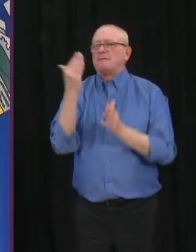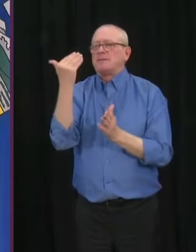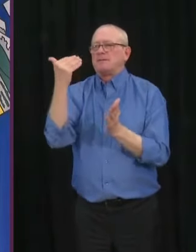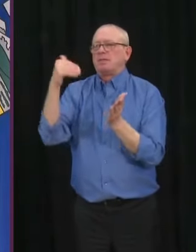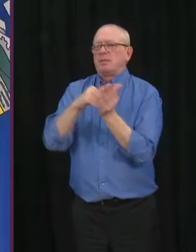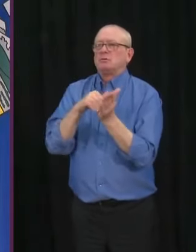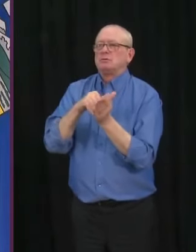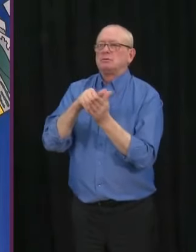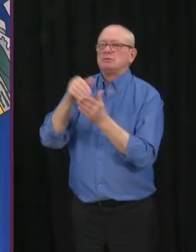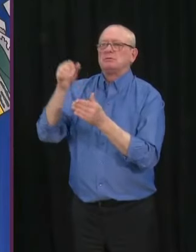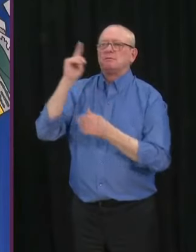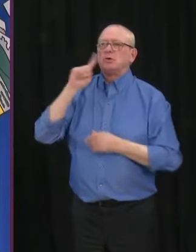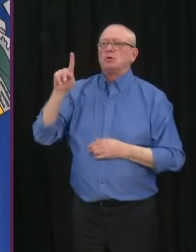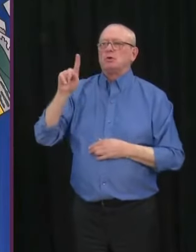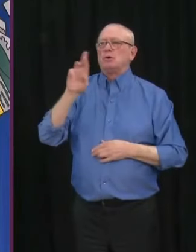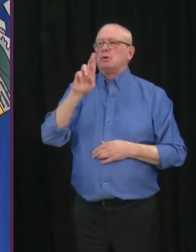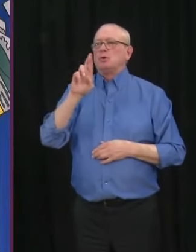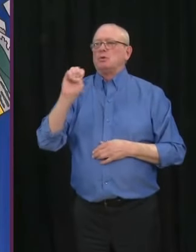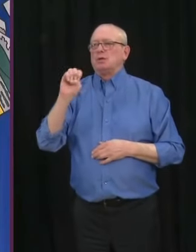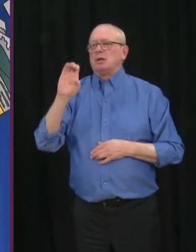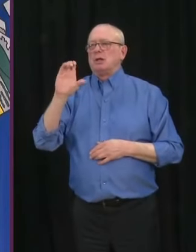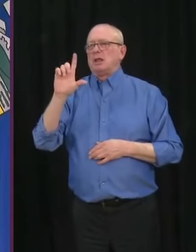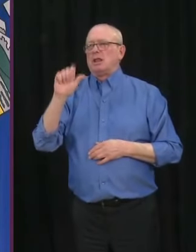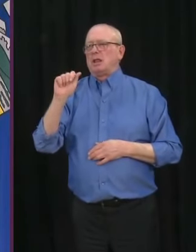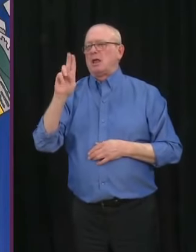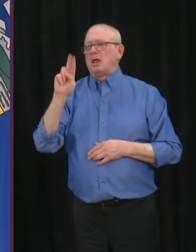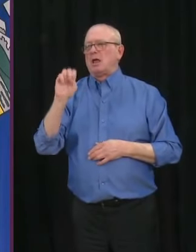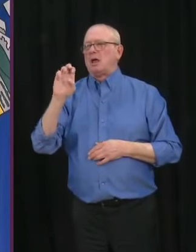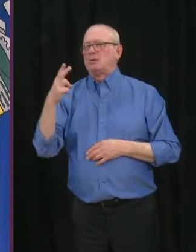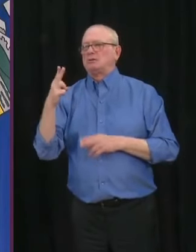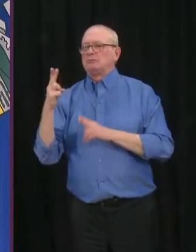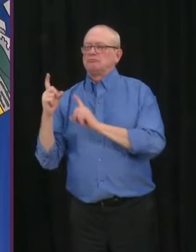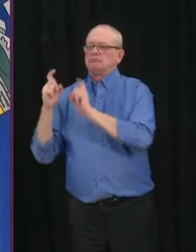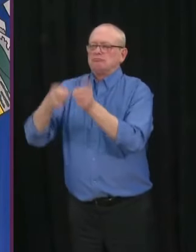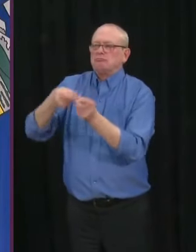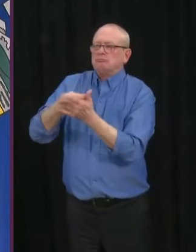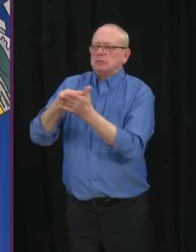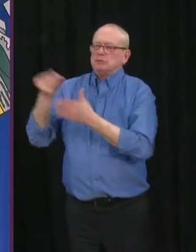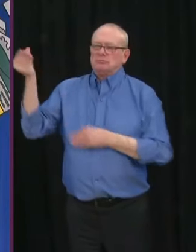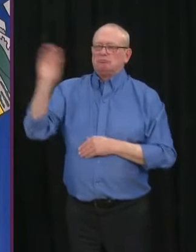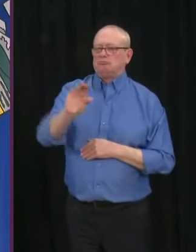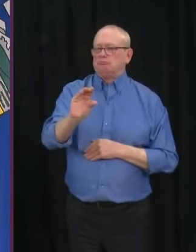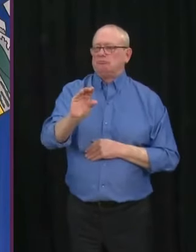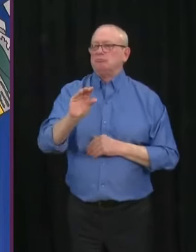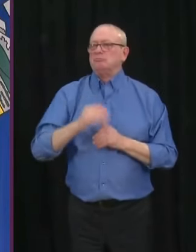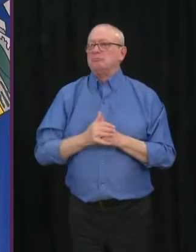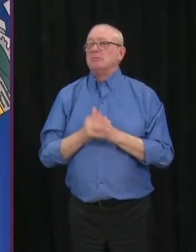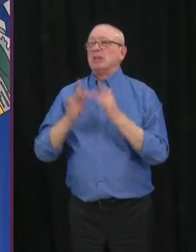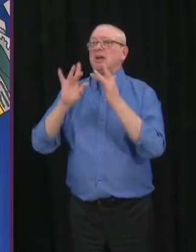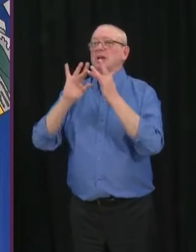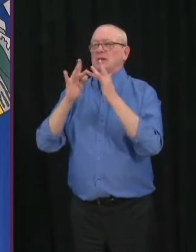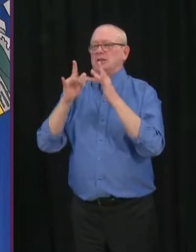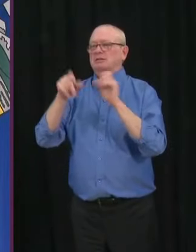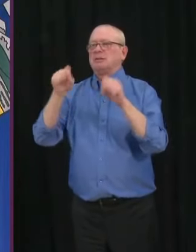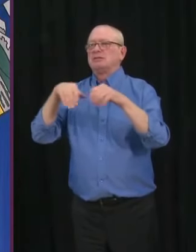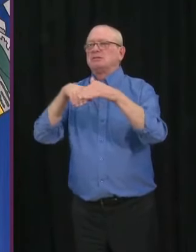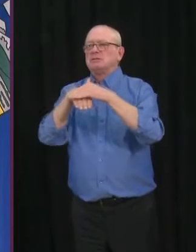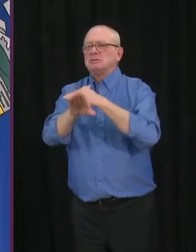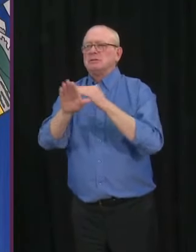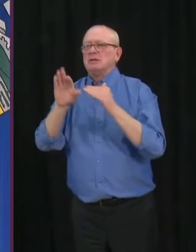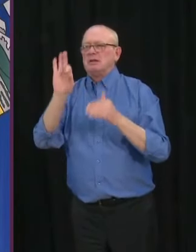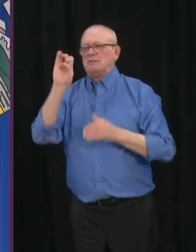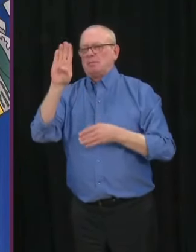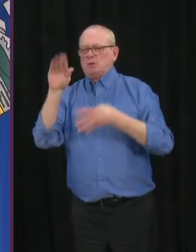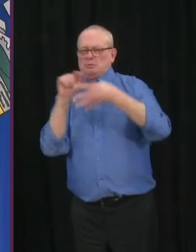is going to be the eligibility for that. The program will be available online in the first week of February. And to those small business entrepreneurs that